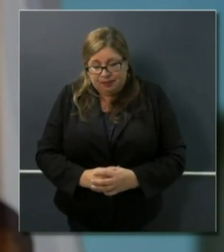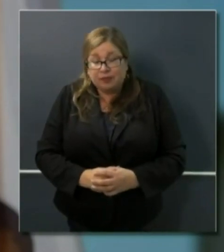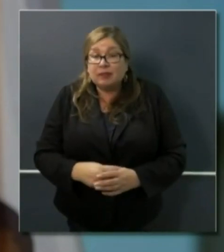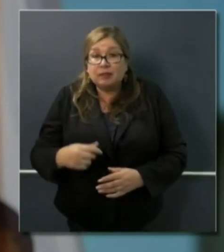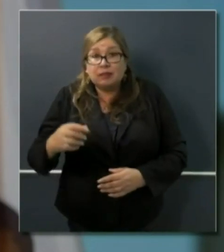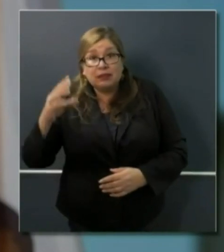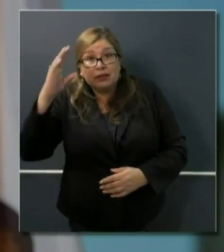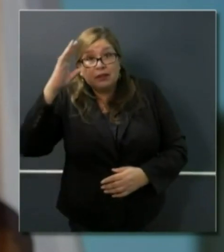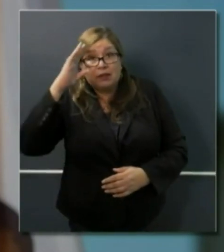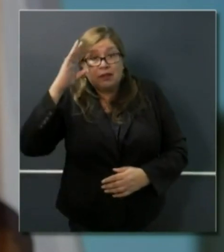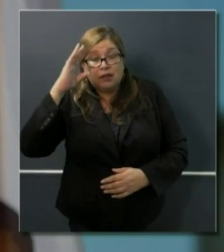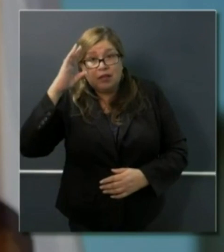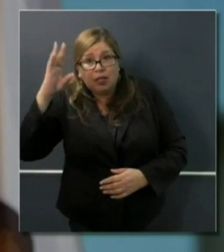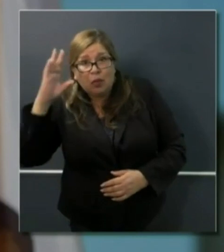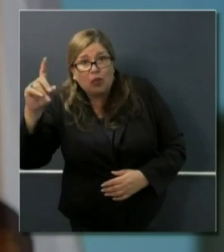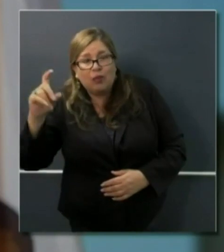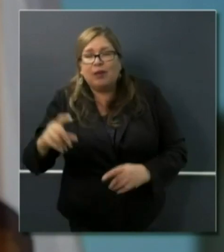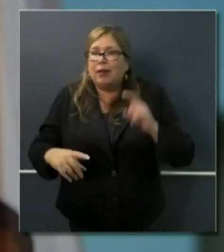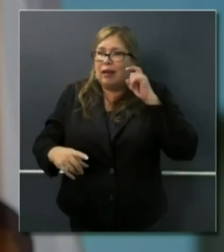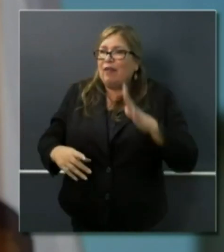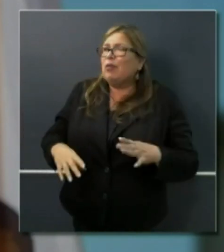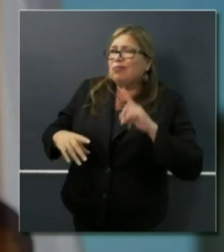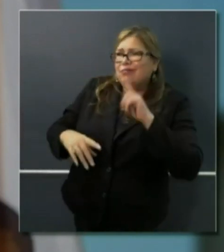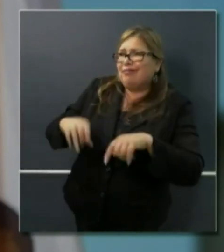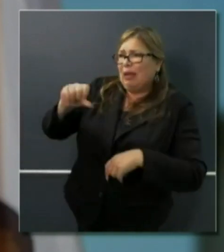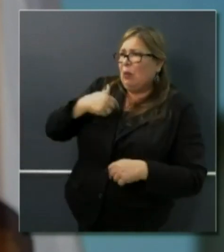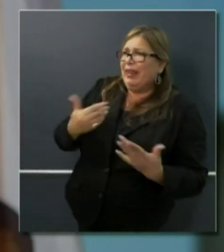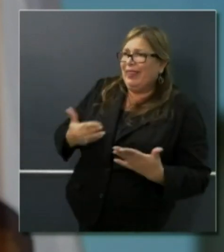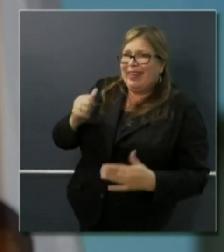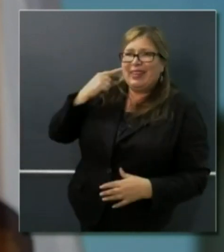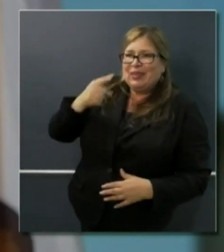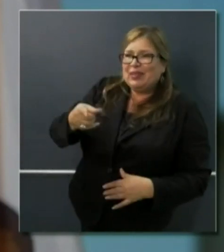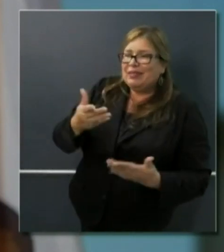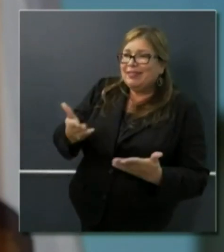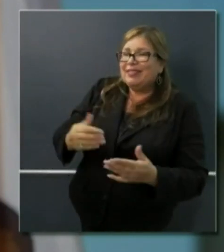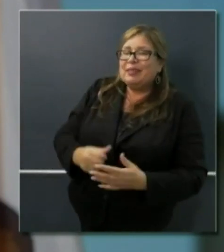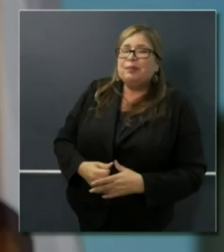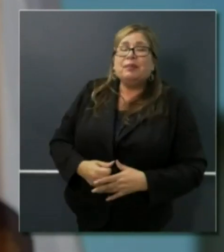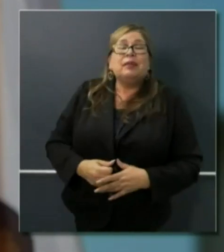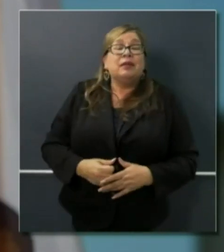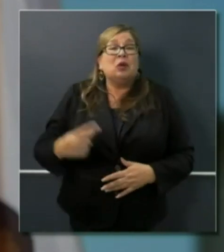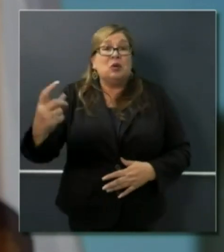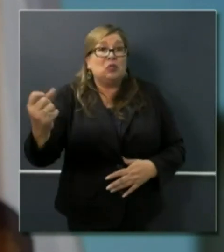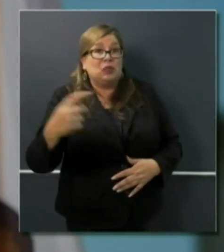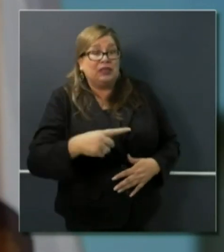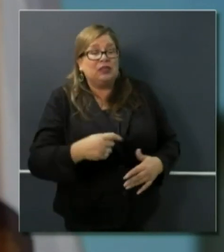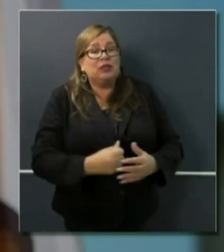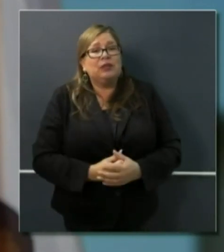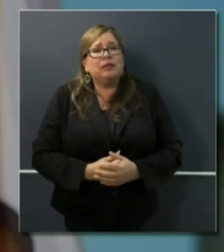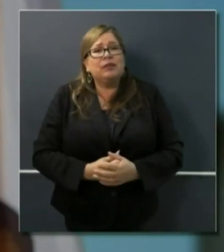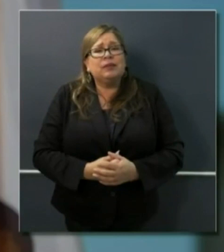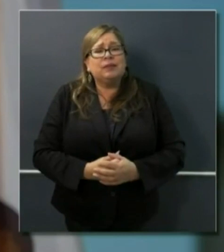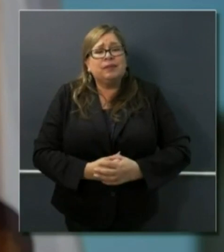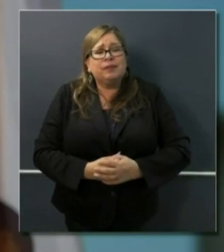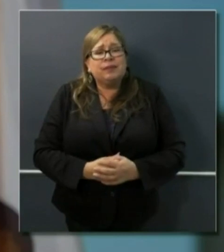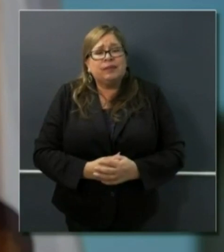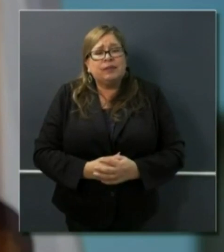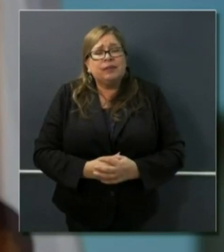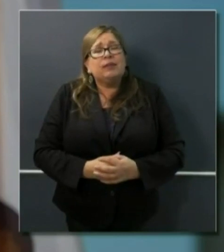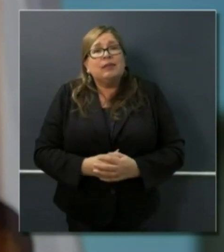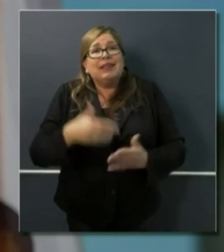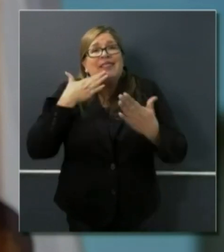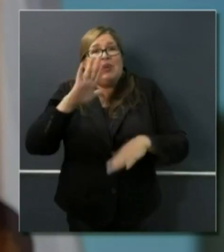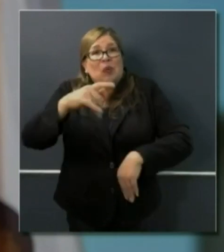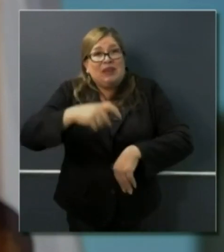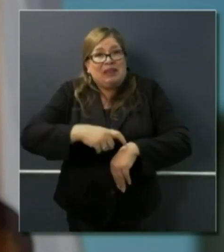Hello? Oh, we're here. Sorry. Okay. Yeah. Governor, thank you for your time. So temporary hospitals are